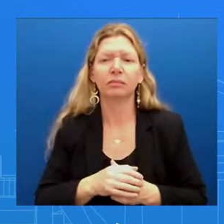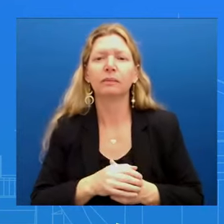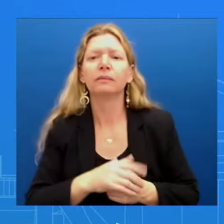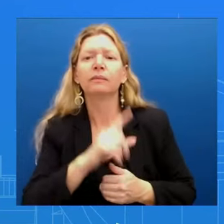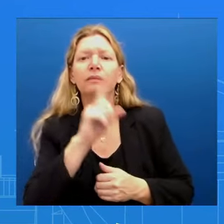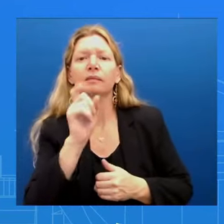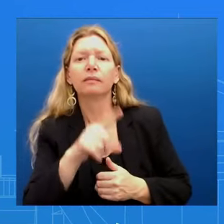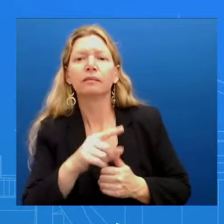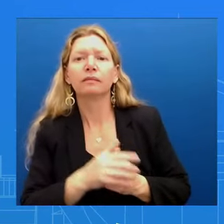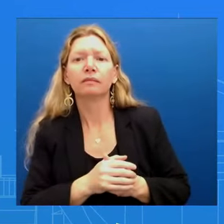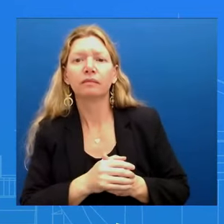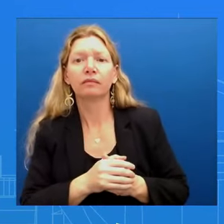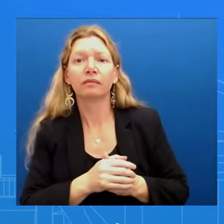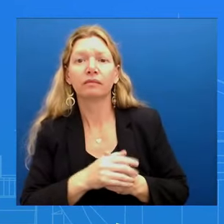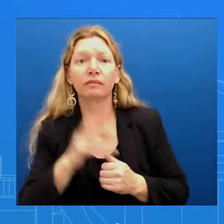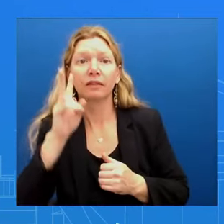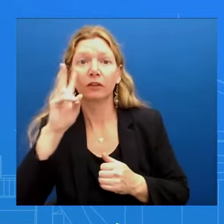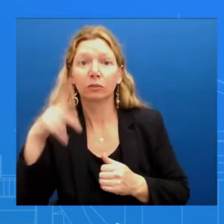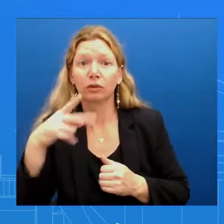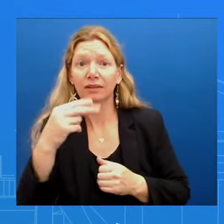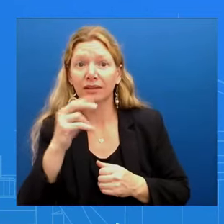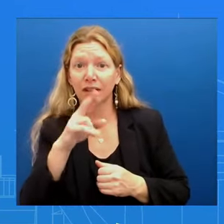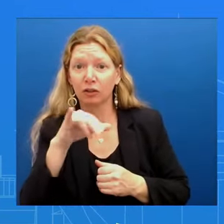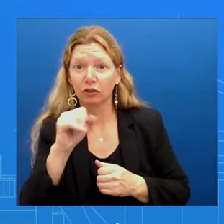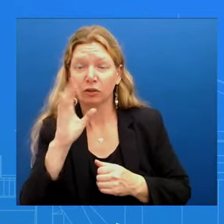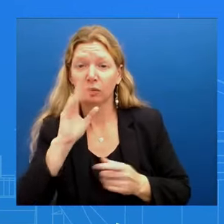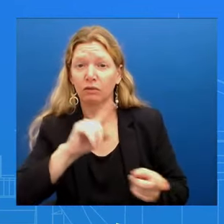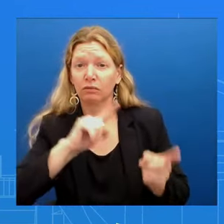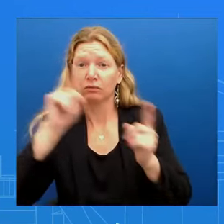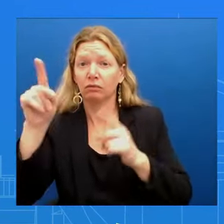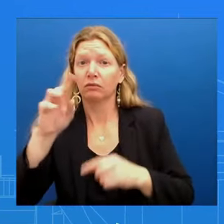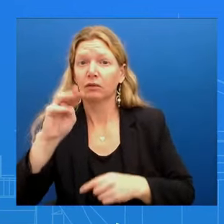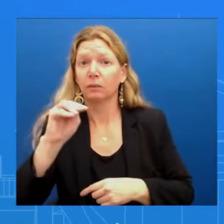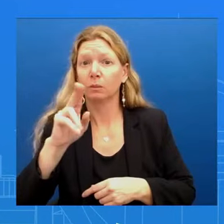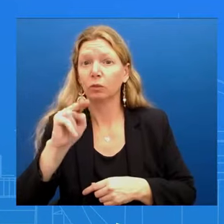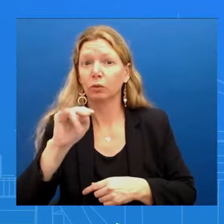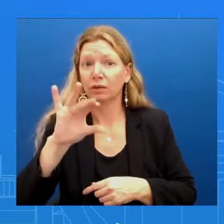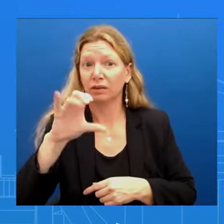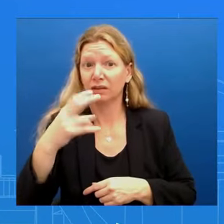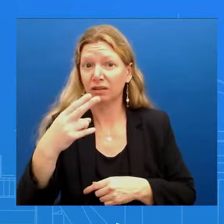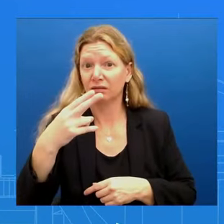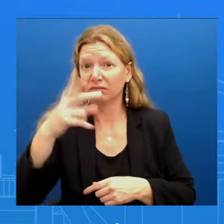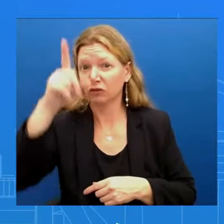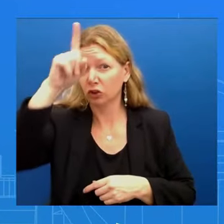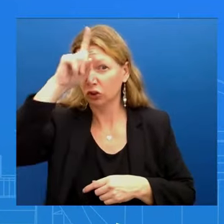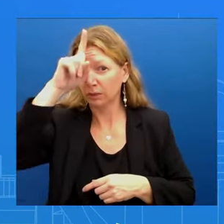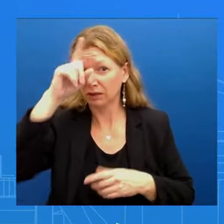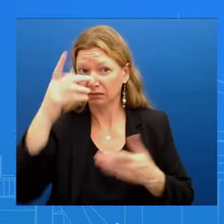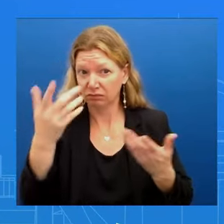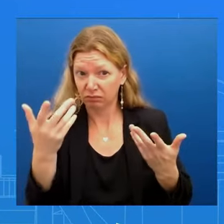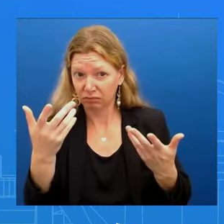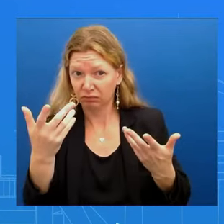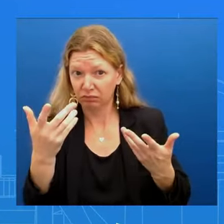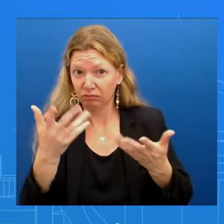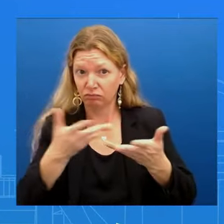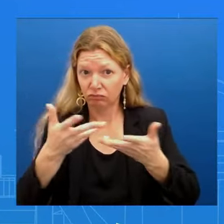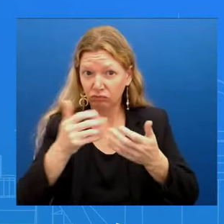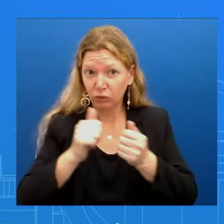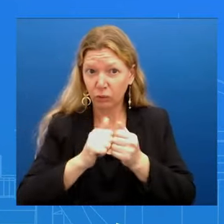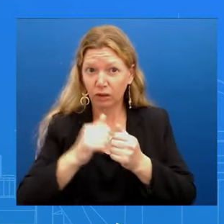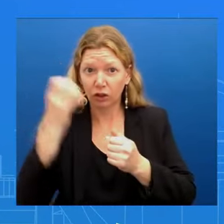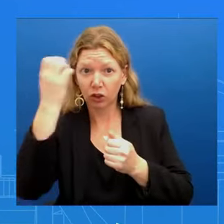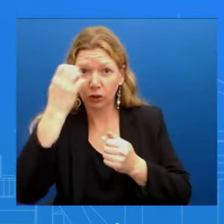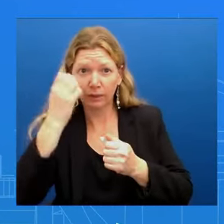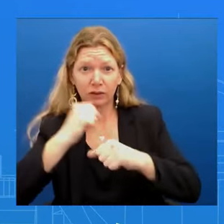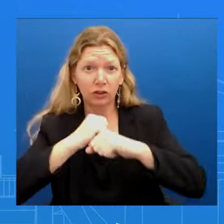security leaders Is part of her duty there to reassure allies that that deterrence is still